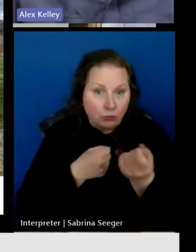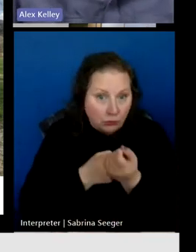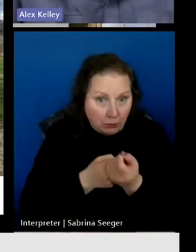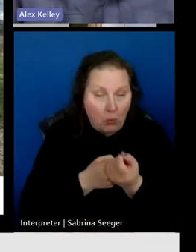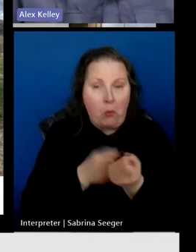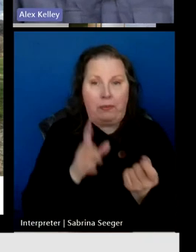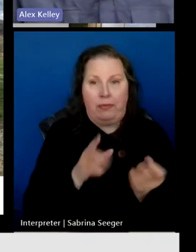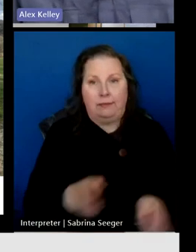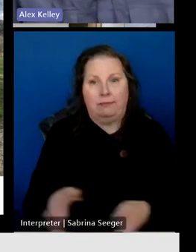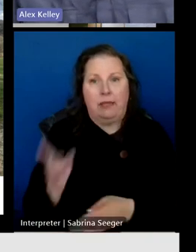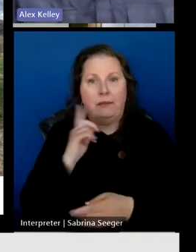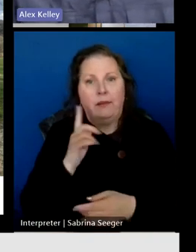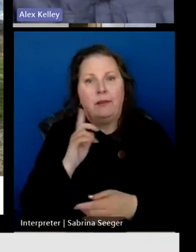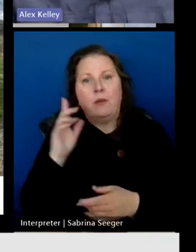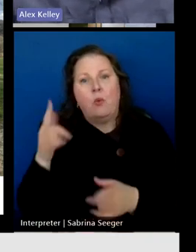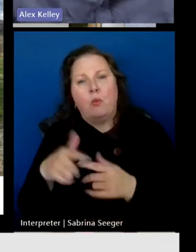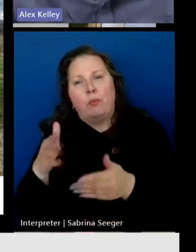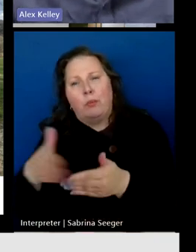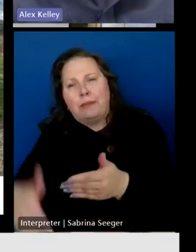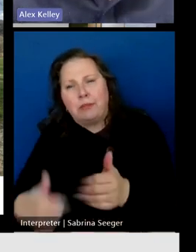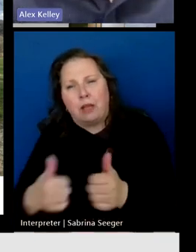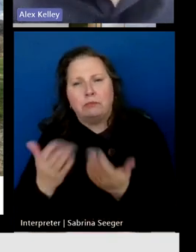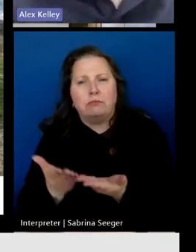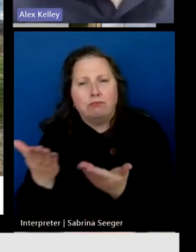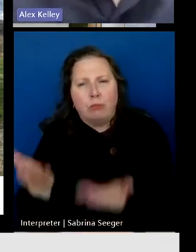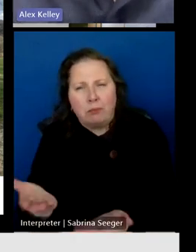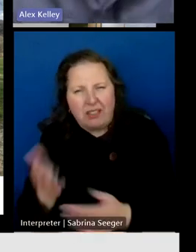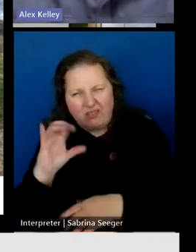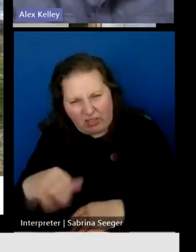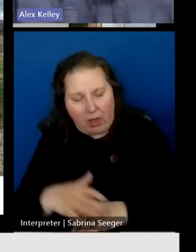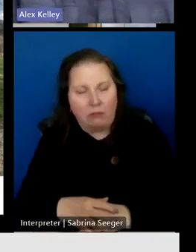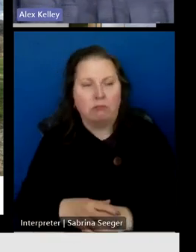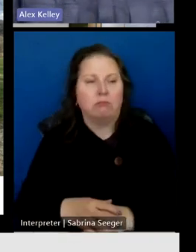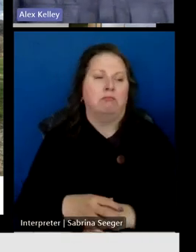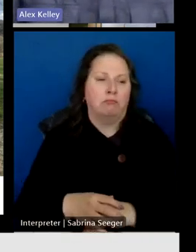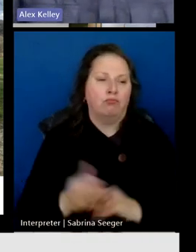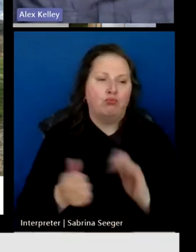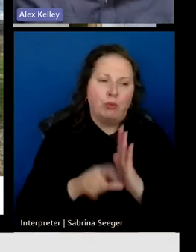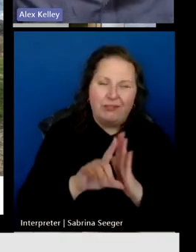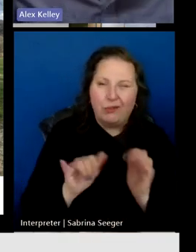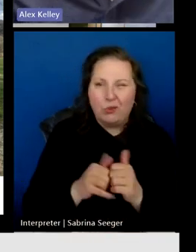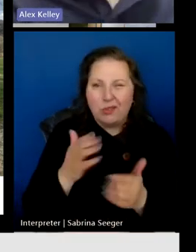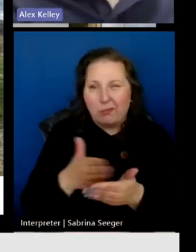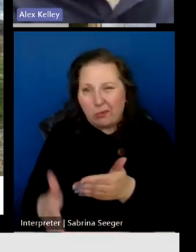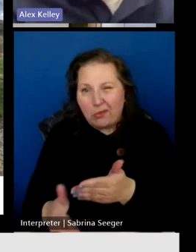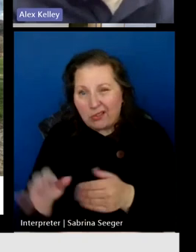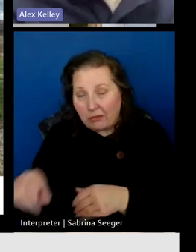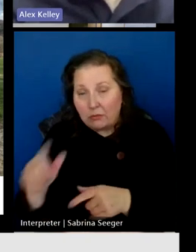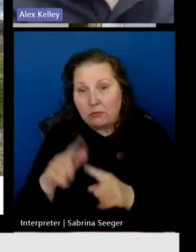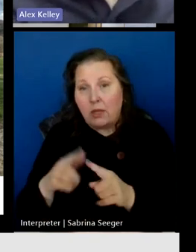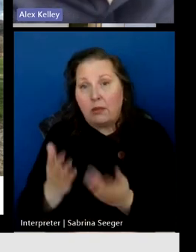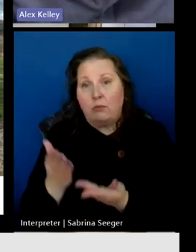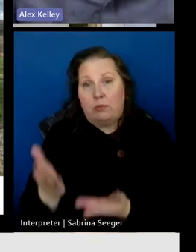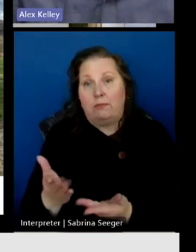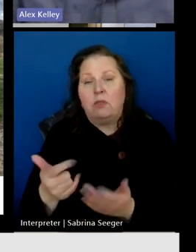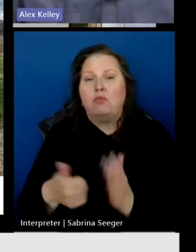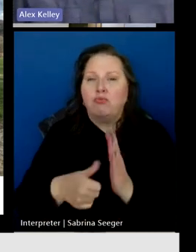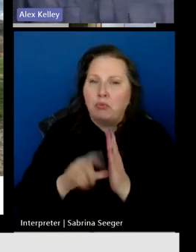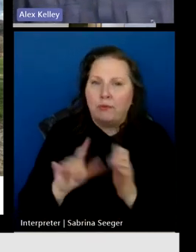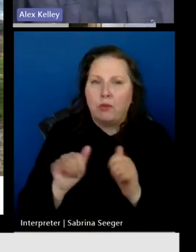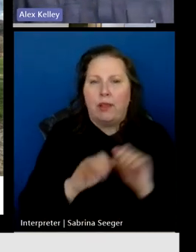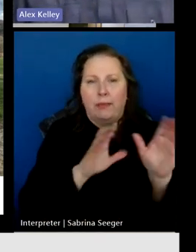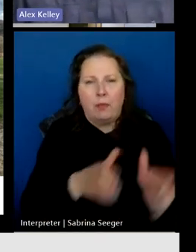plan, the findings and recommendations. Then I'll review some of the findings and recommendations in the